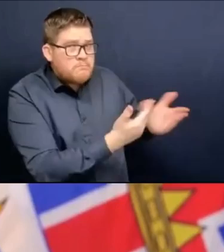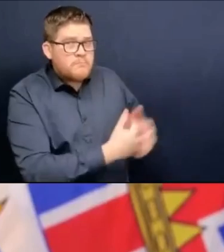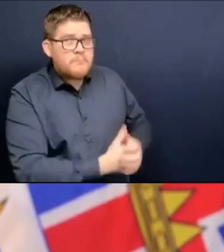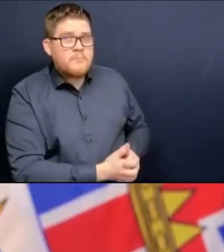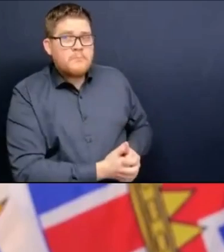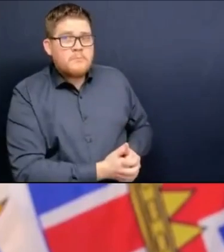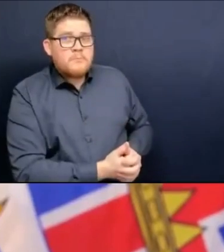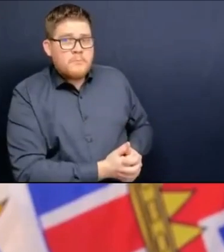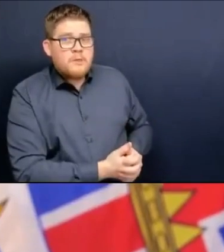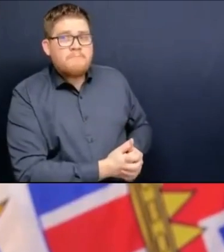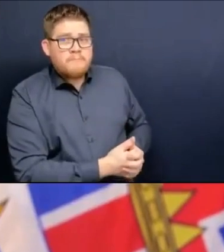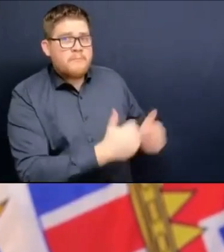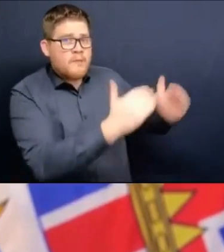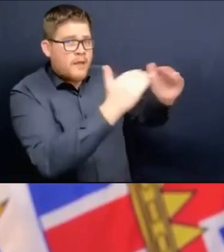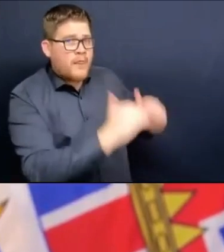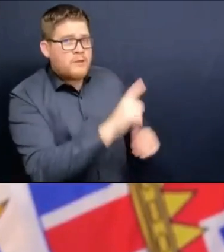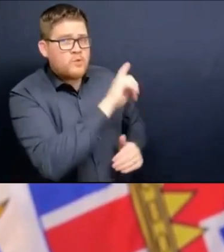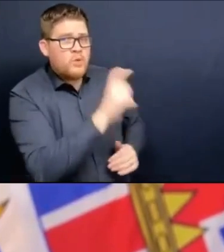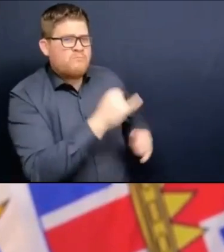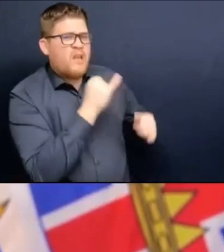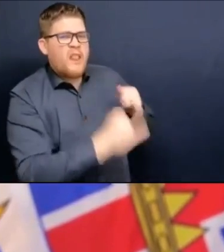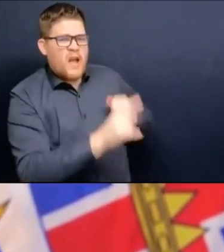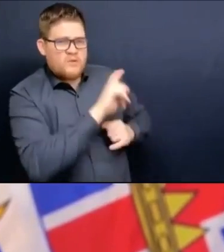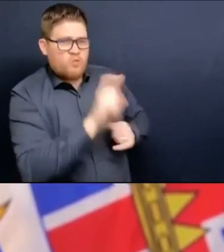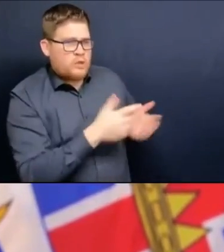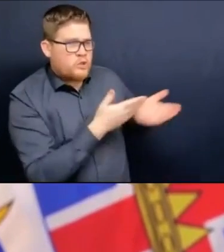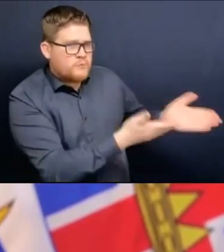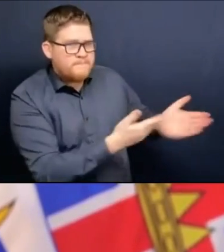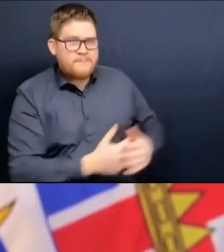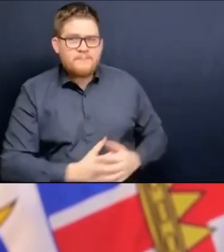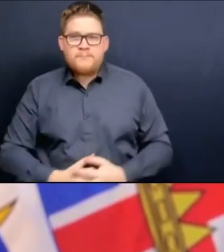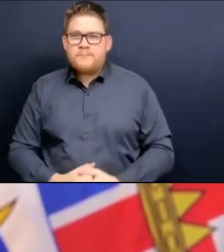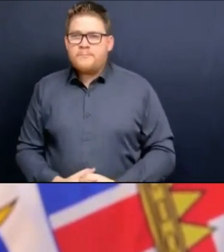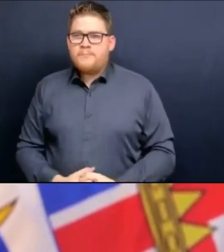Okay, we are moving on to our last question. Mira Baines, CBC.